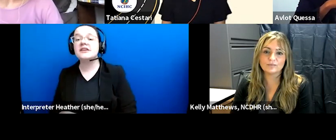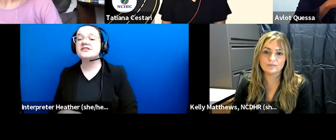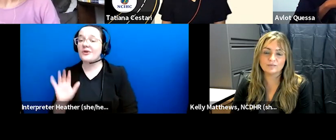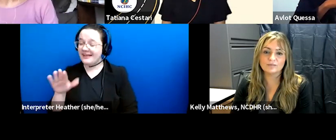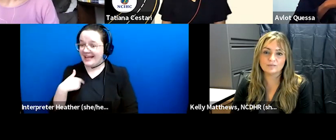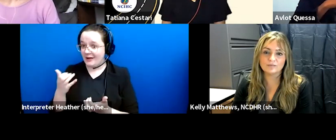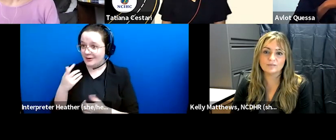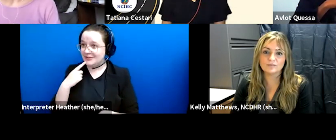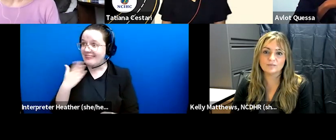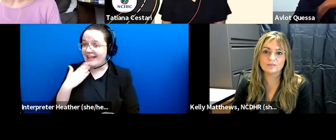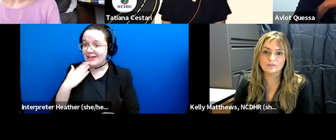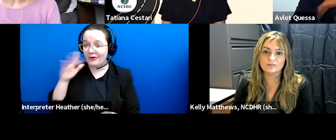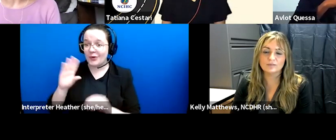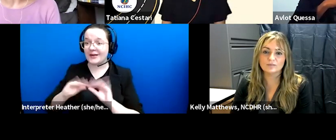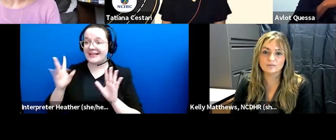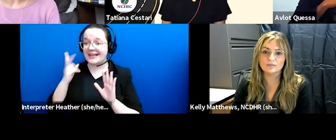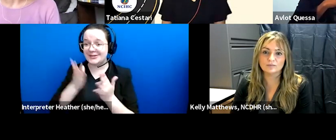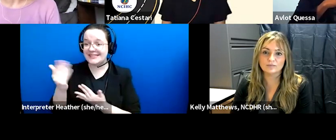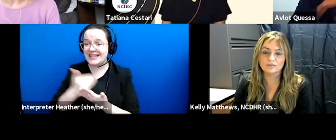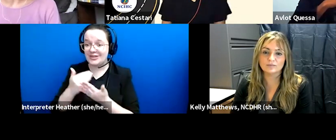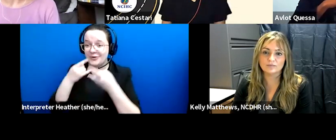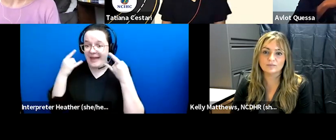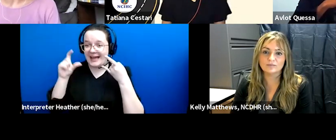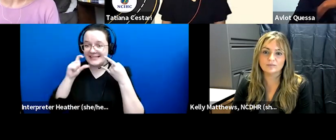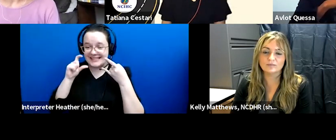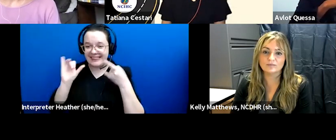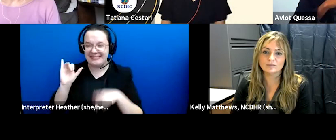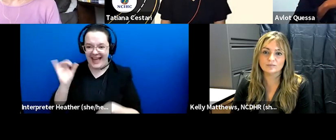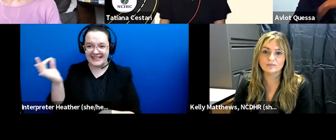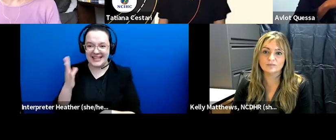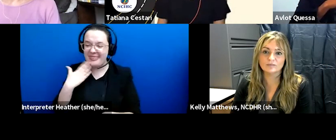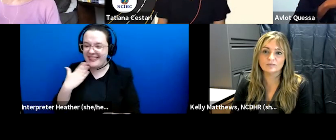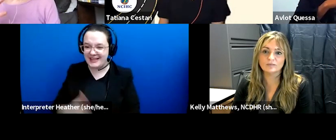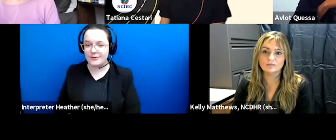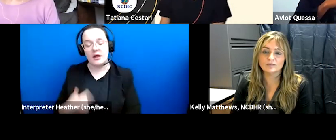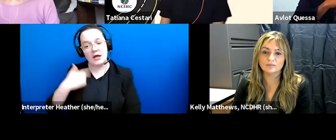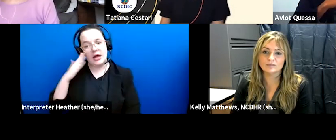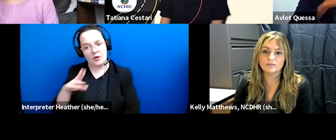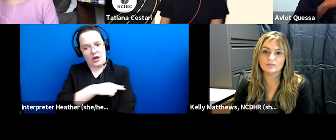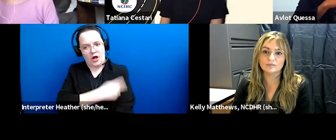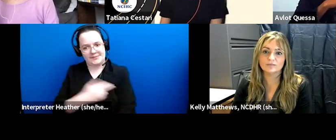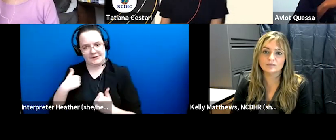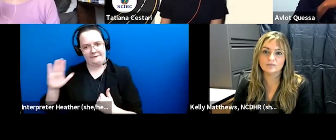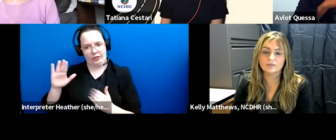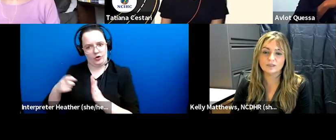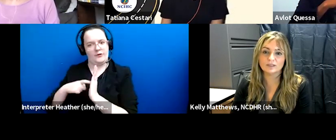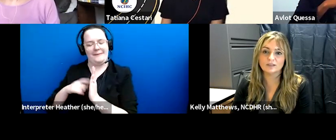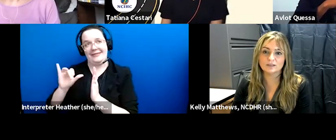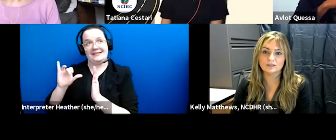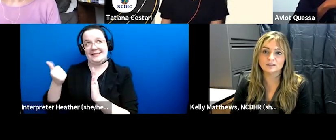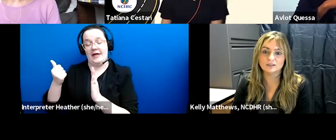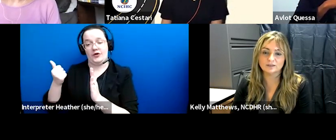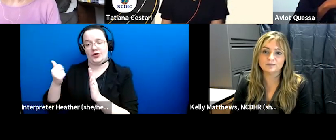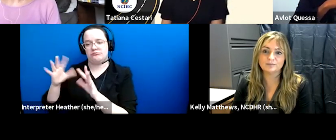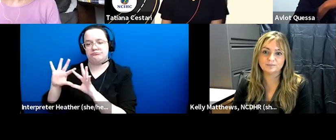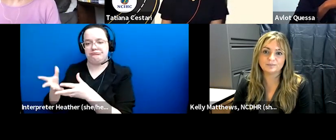mask tips i know that hospitals have their you know that's a different that's a whole nother beast right um as far